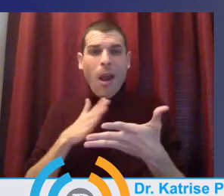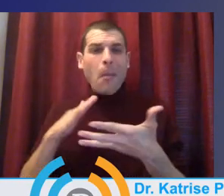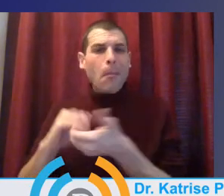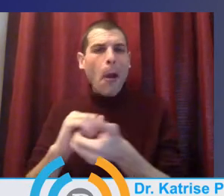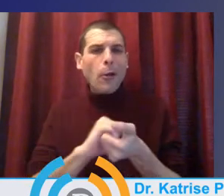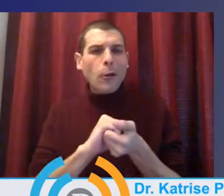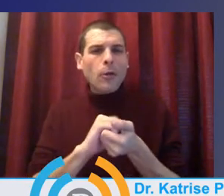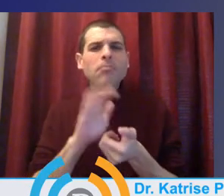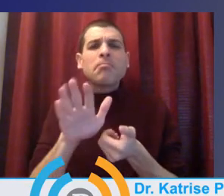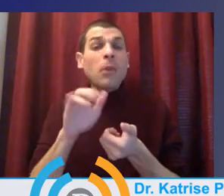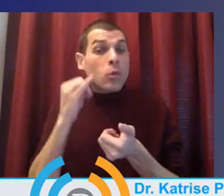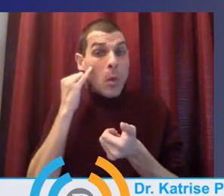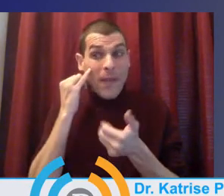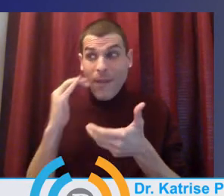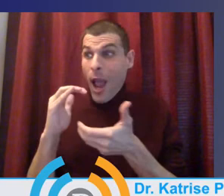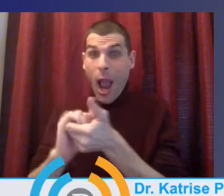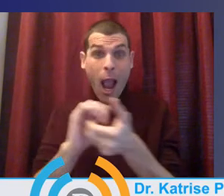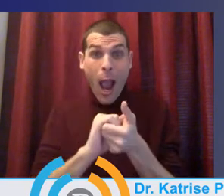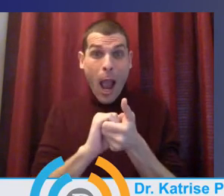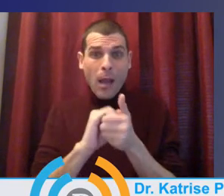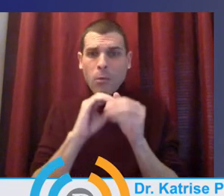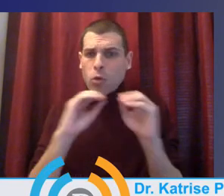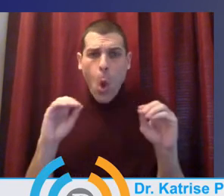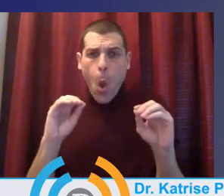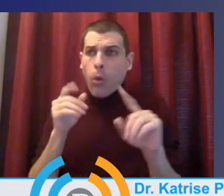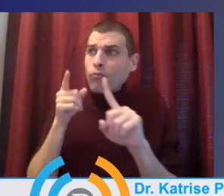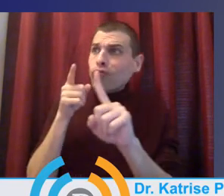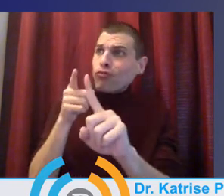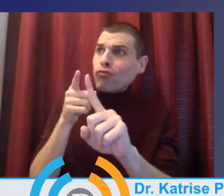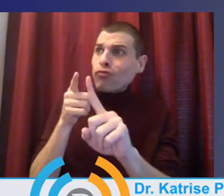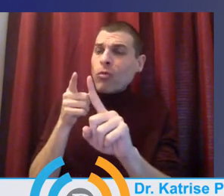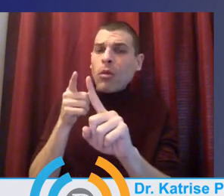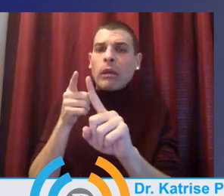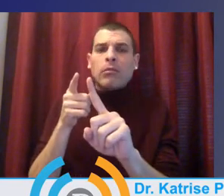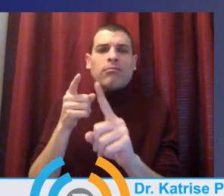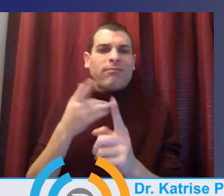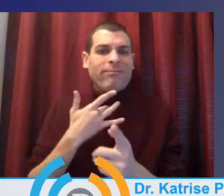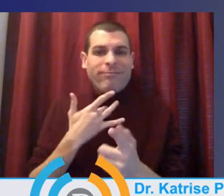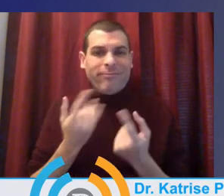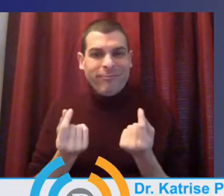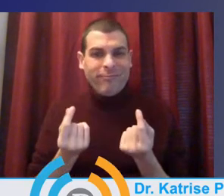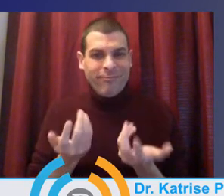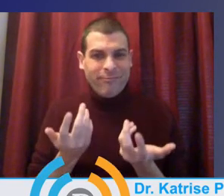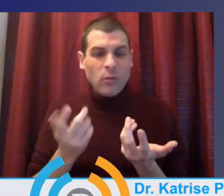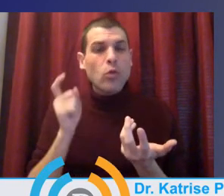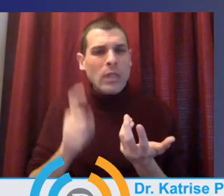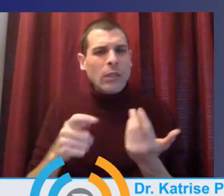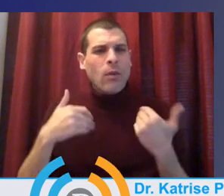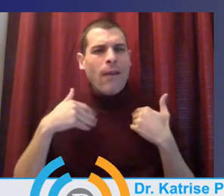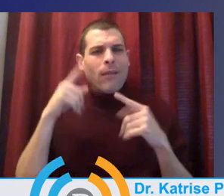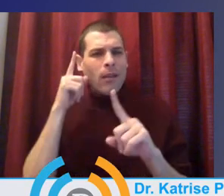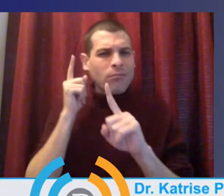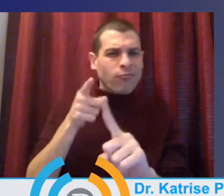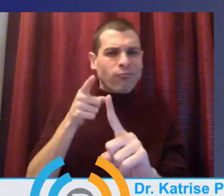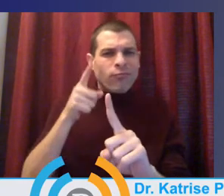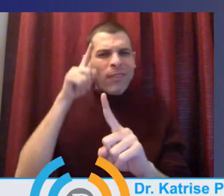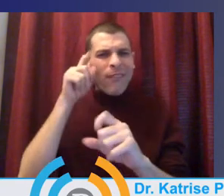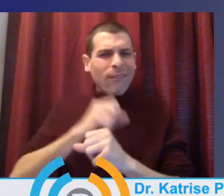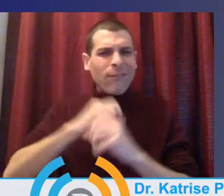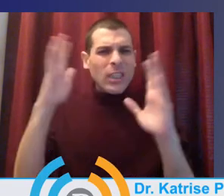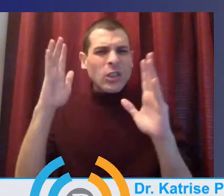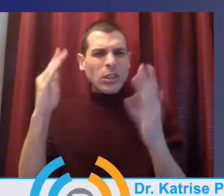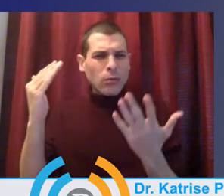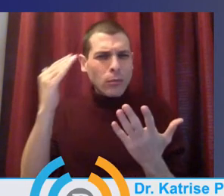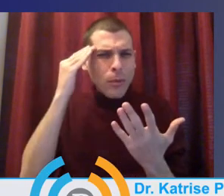you're looking for to help you with that? So that compelling vision for me is important. That enables our leaders in our school districts to